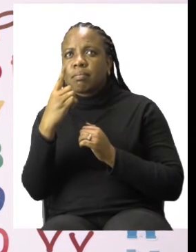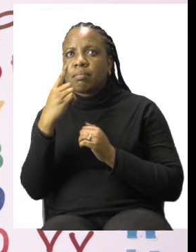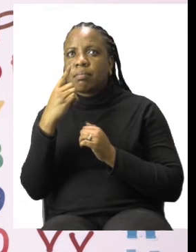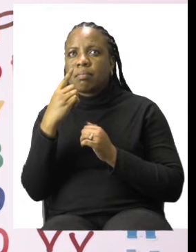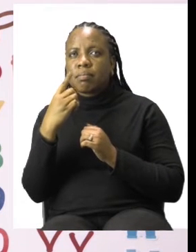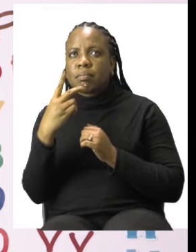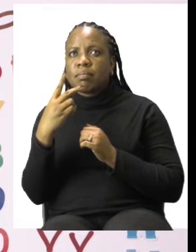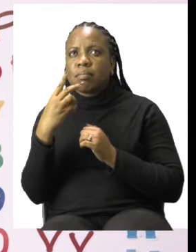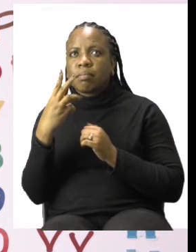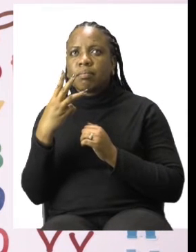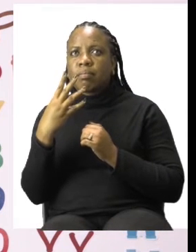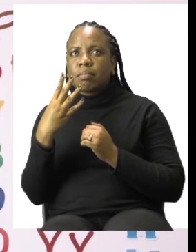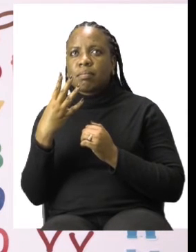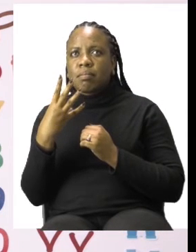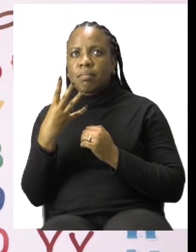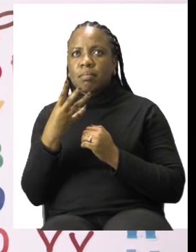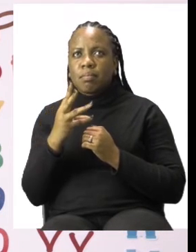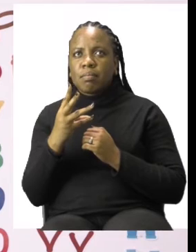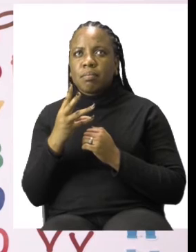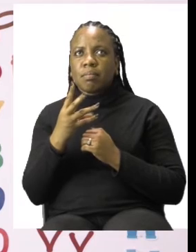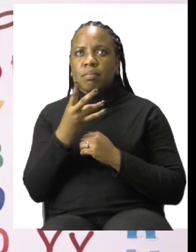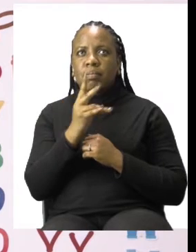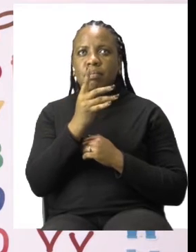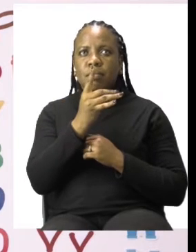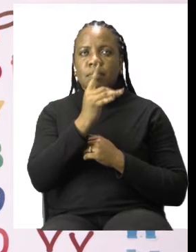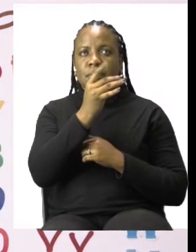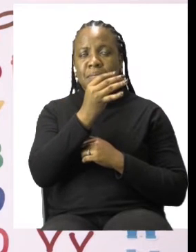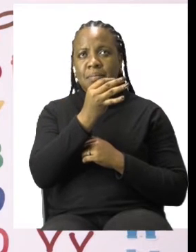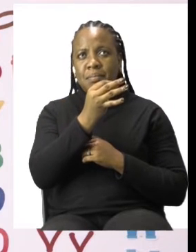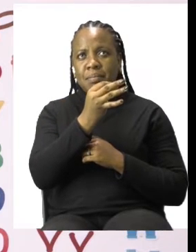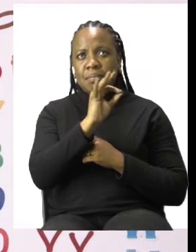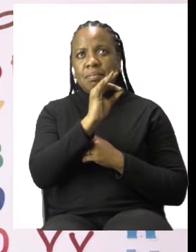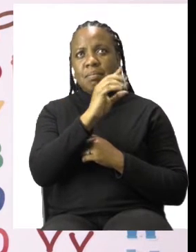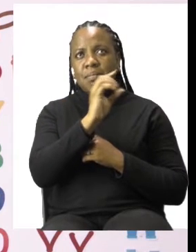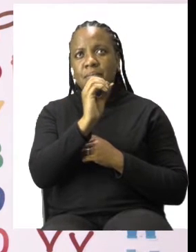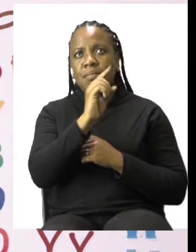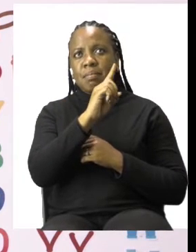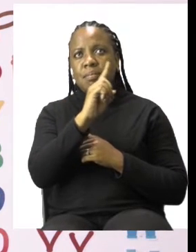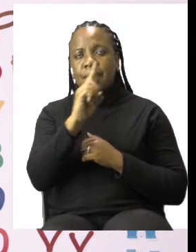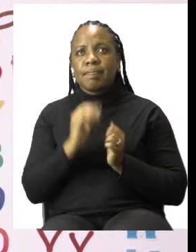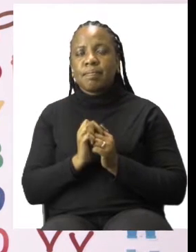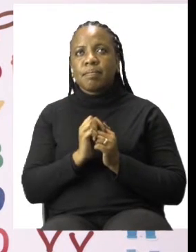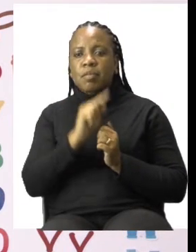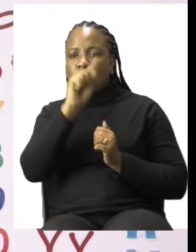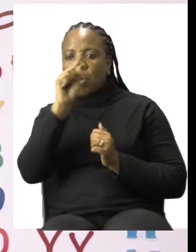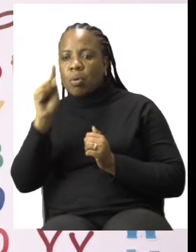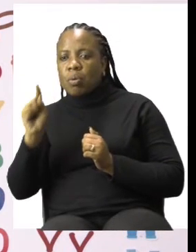round back to 12. This direction is called clockwise.